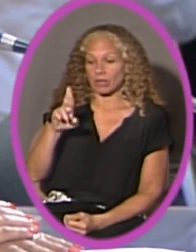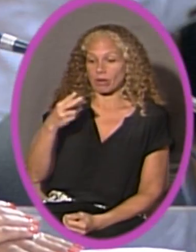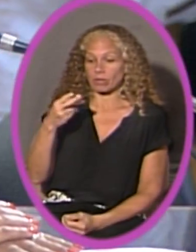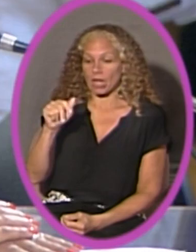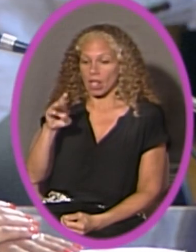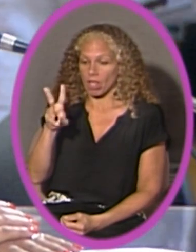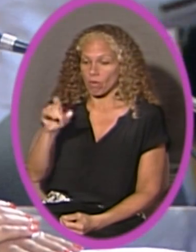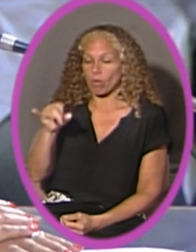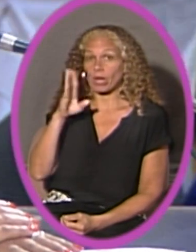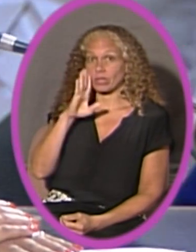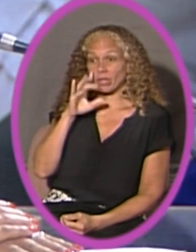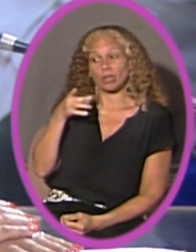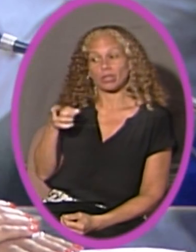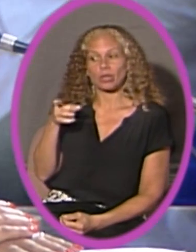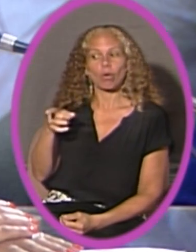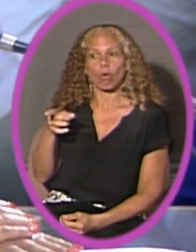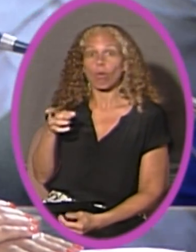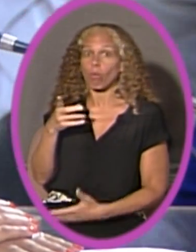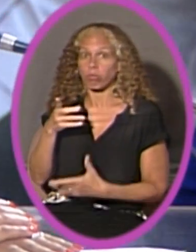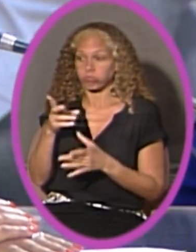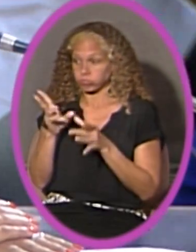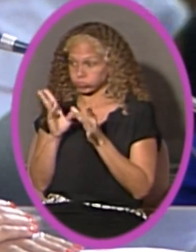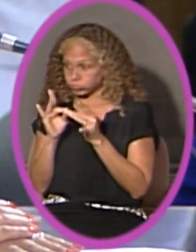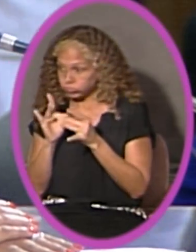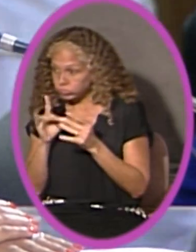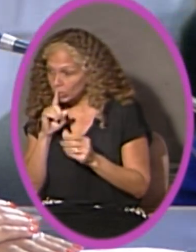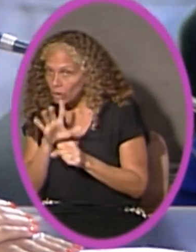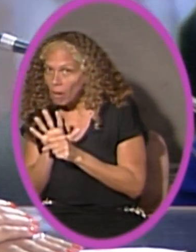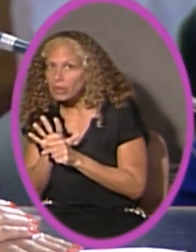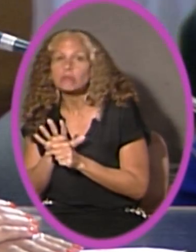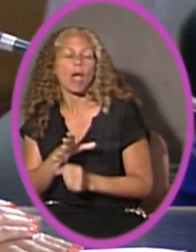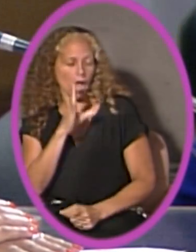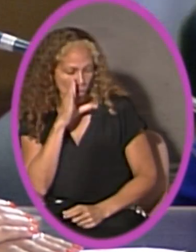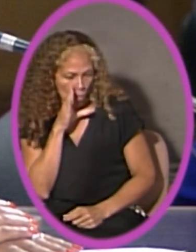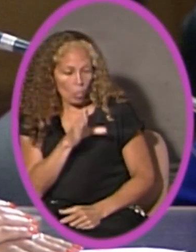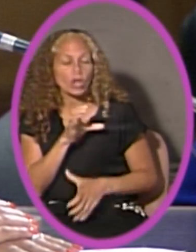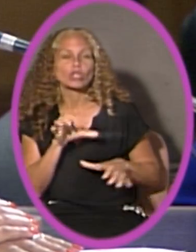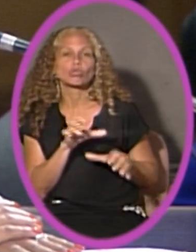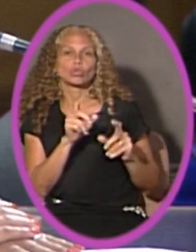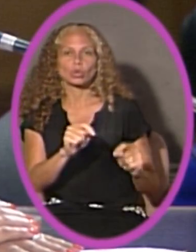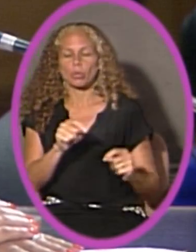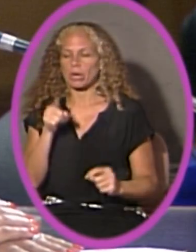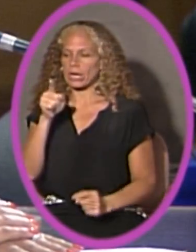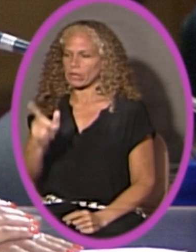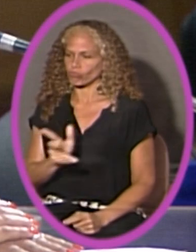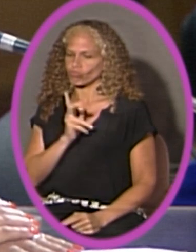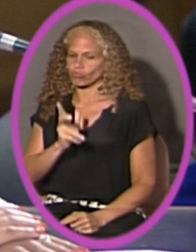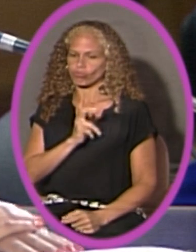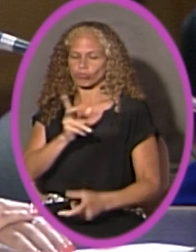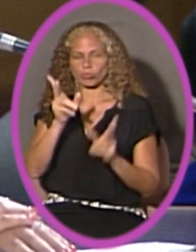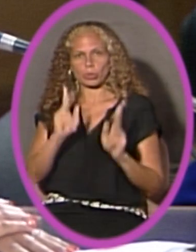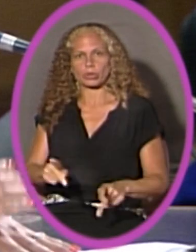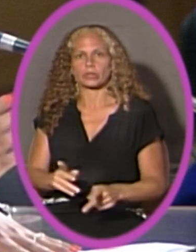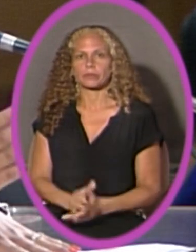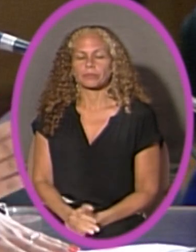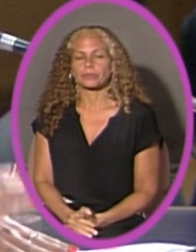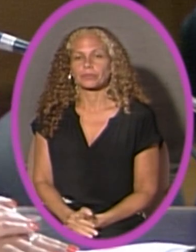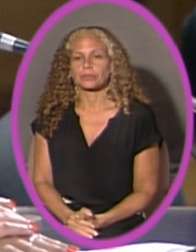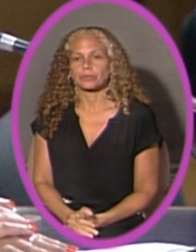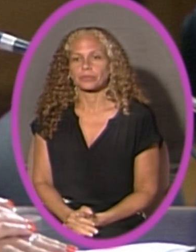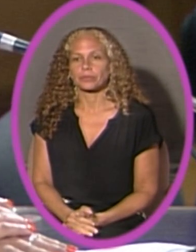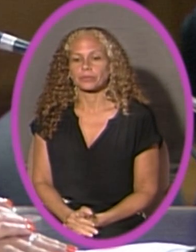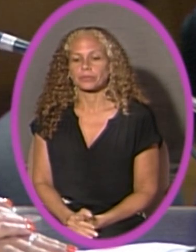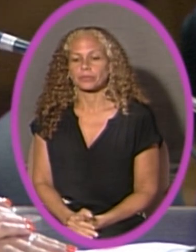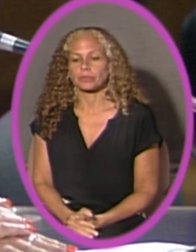you know that he is going to live up to his word because he is and has always been an upstanding citizen. I'd